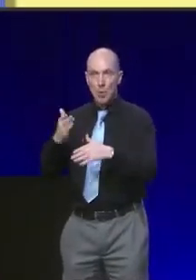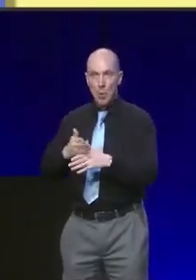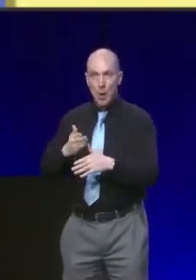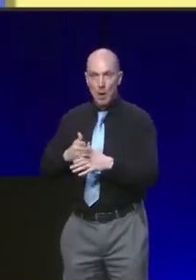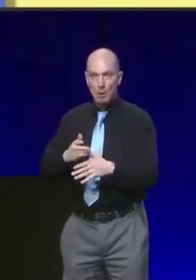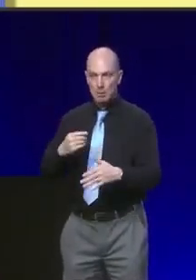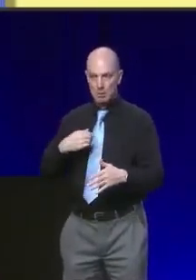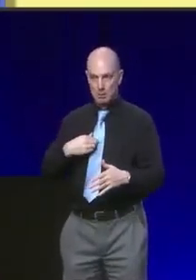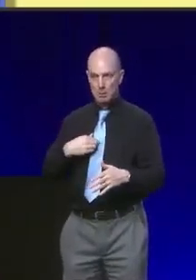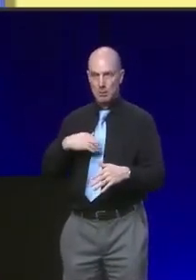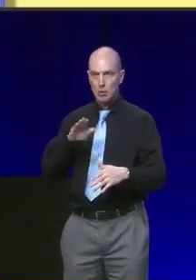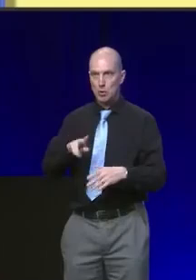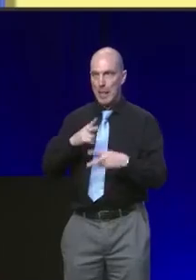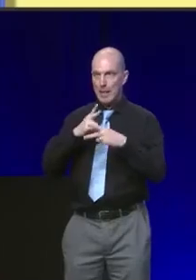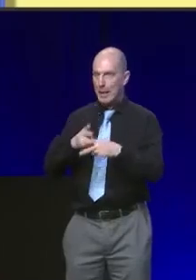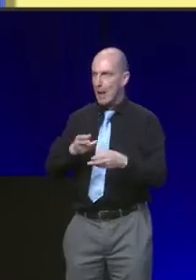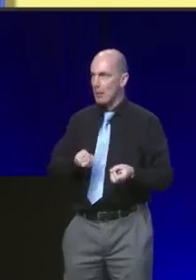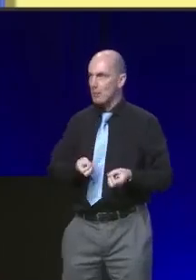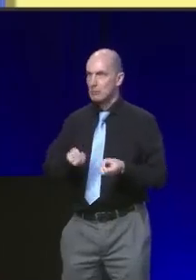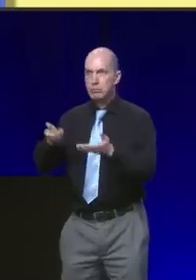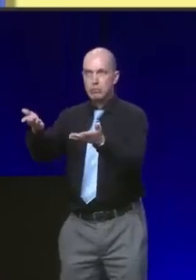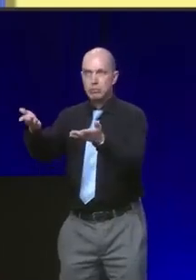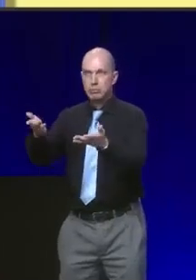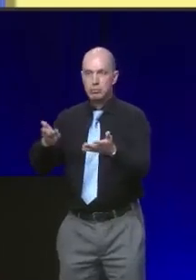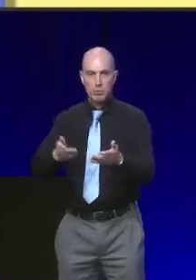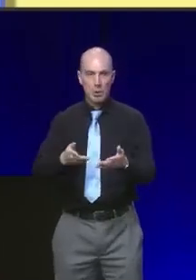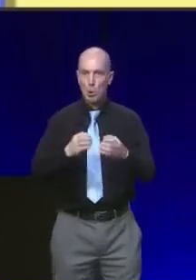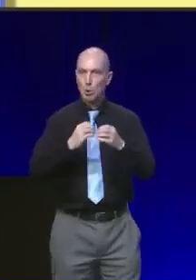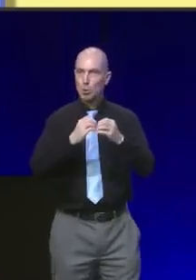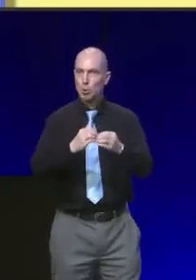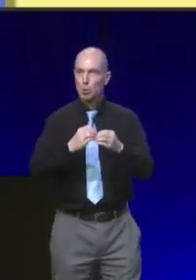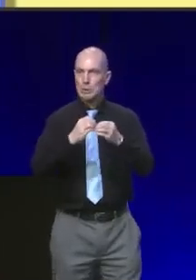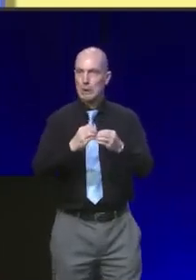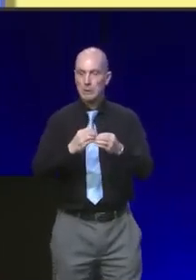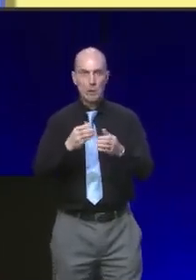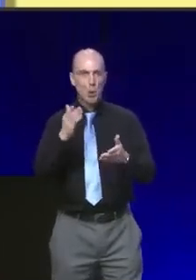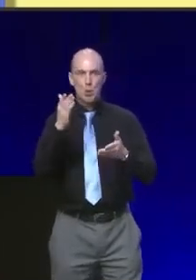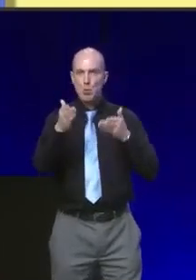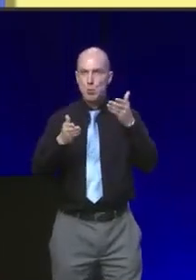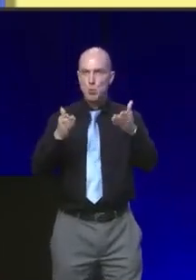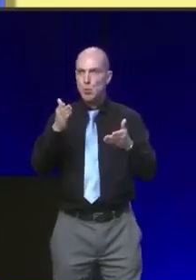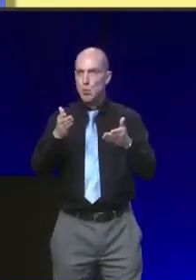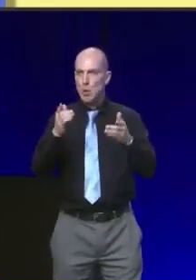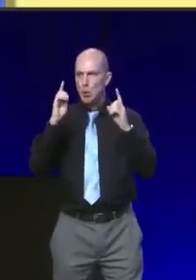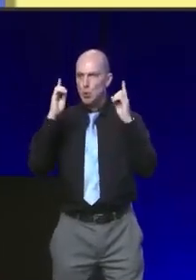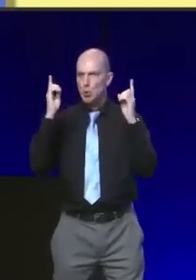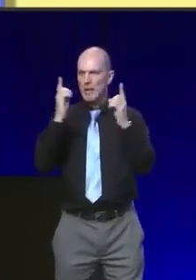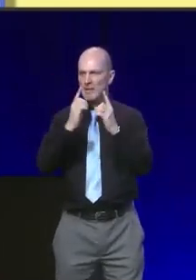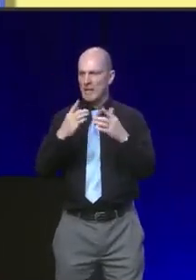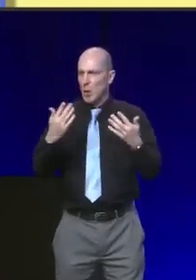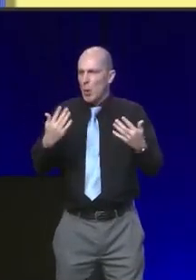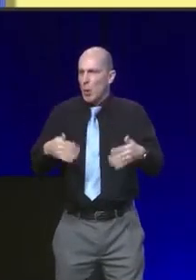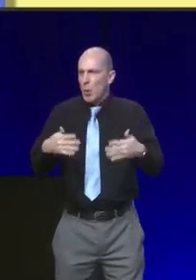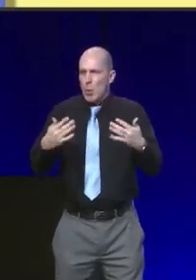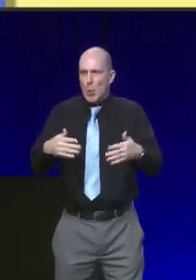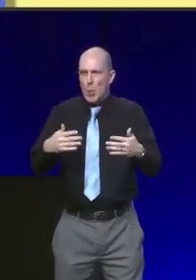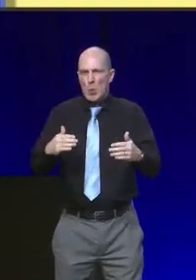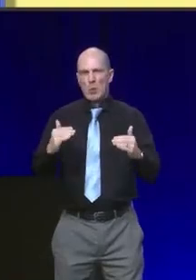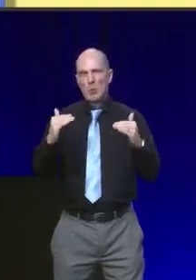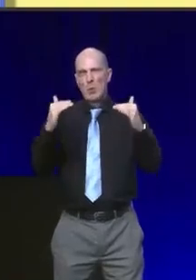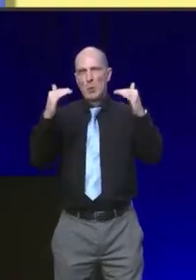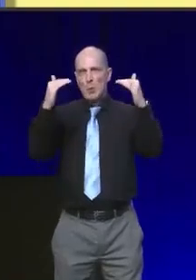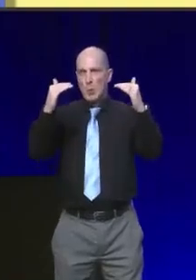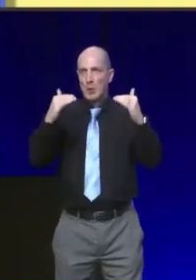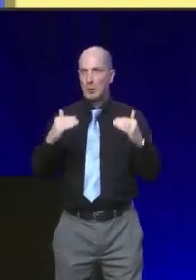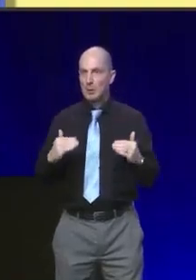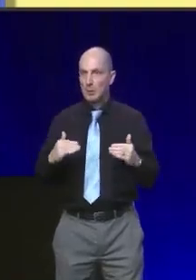Tens of thousands of Scottish students are attending some of the finest universities in the world without paying